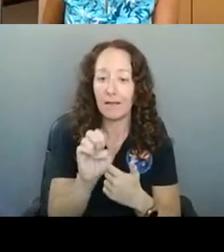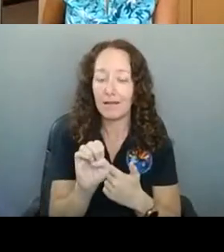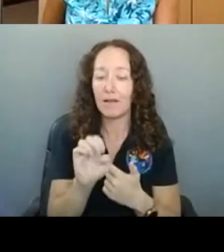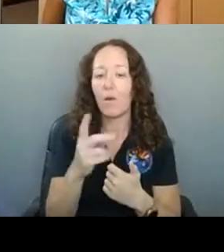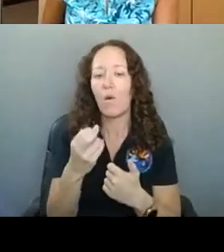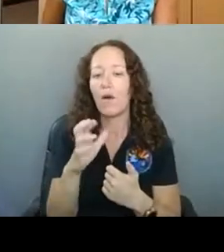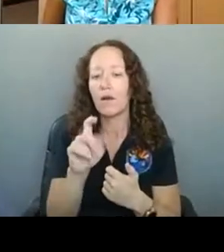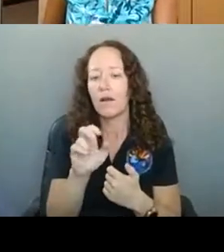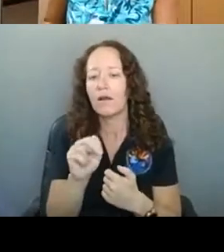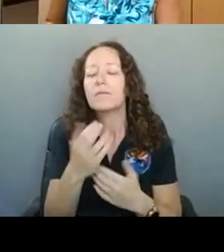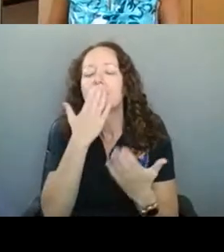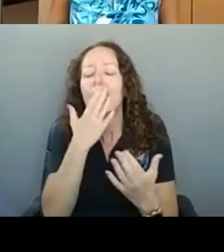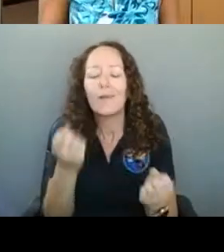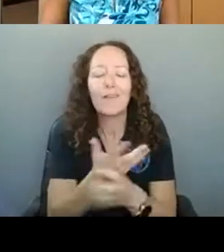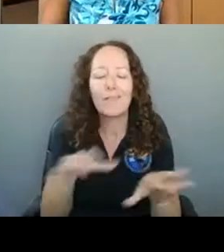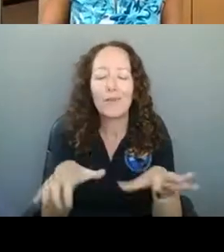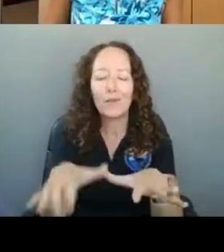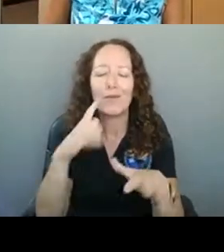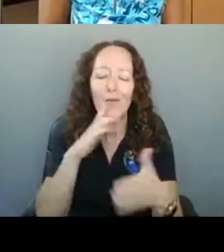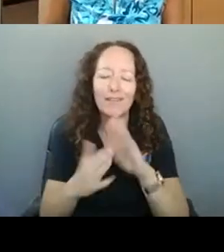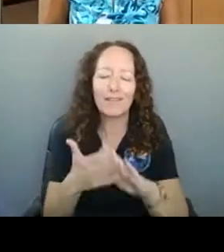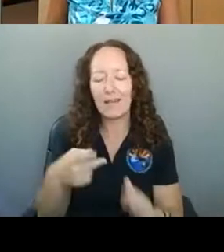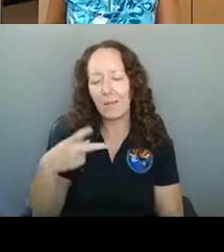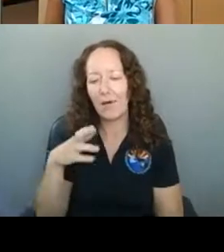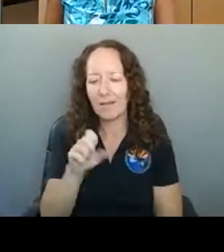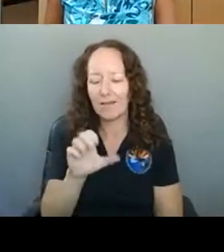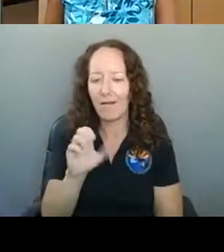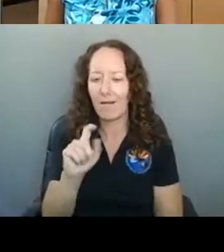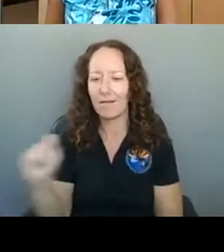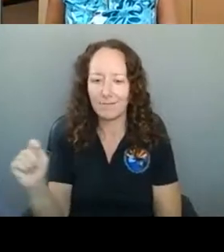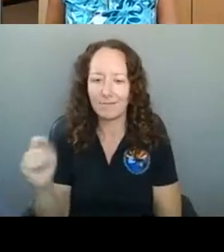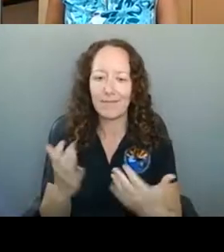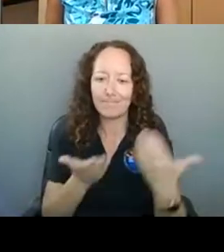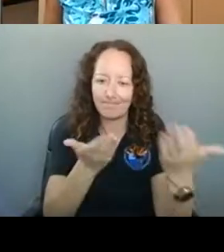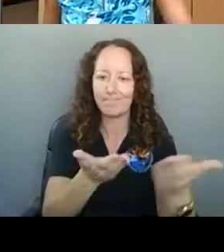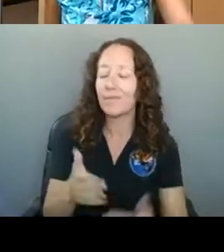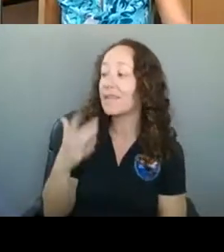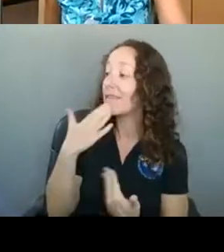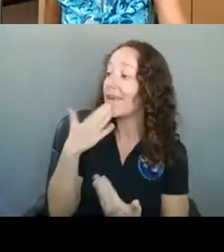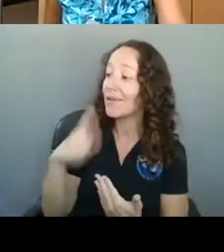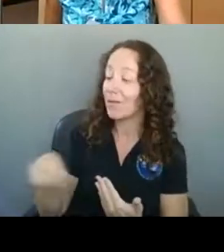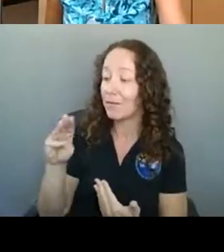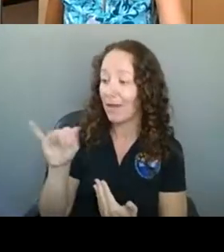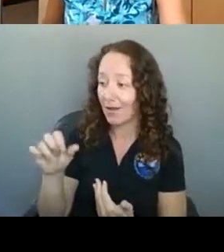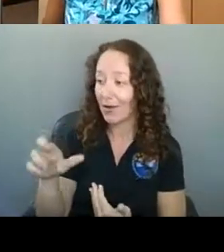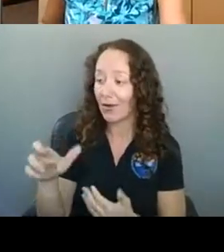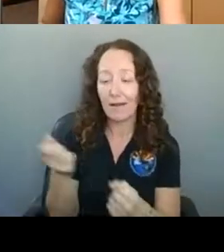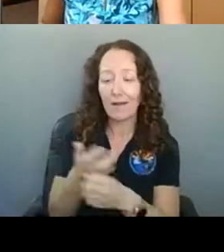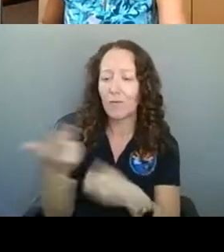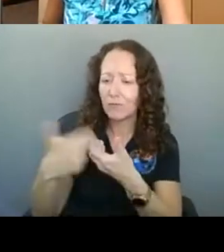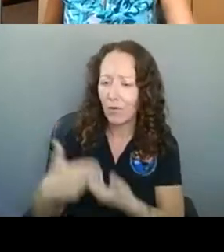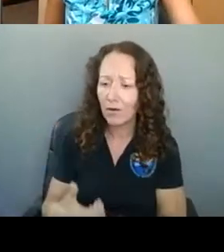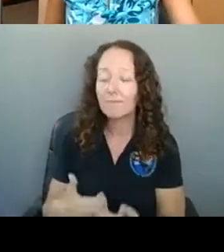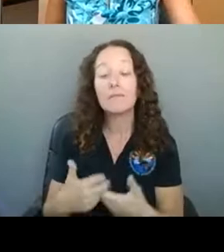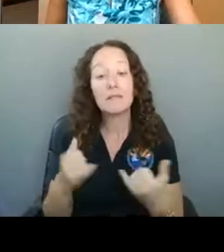All right. Thank you very much, Mayor and thank you. Thank you everybody for joining us today. I have gotten some good news this week and